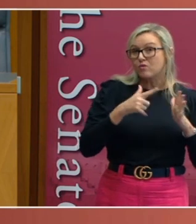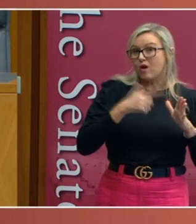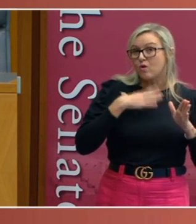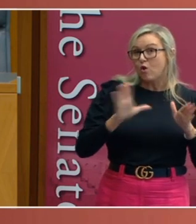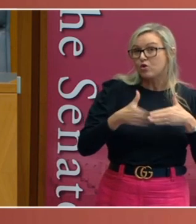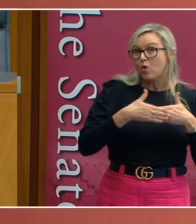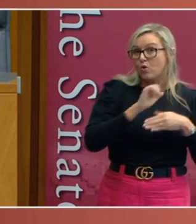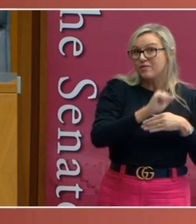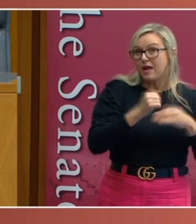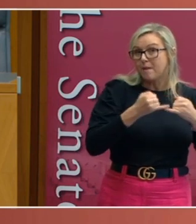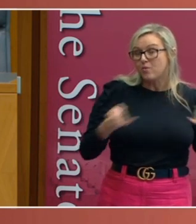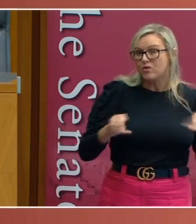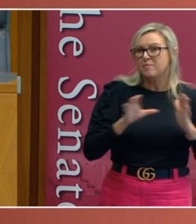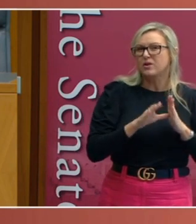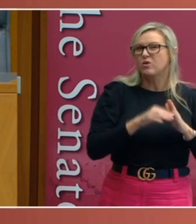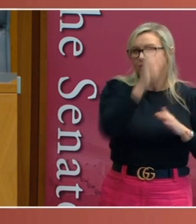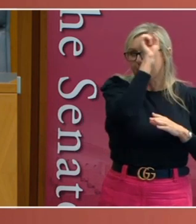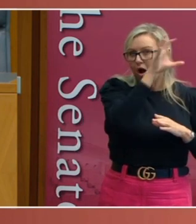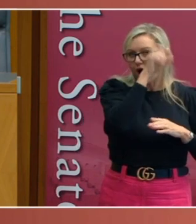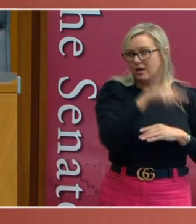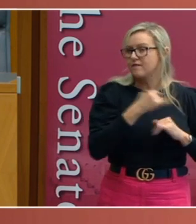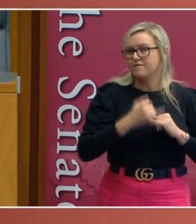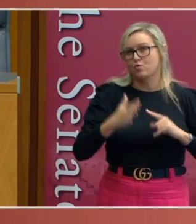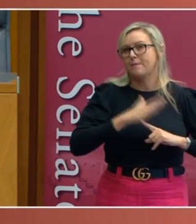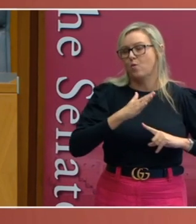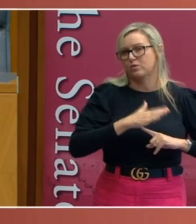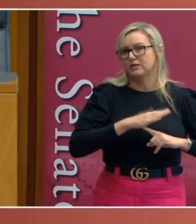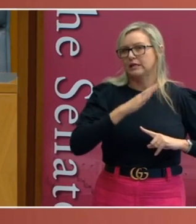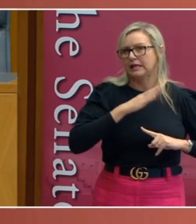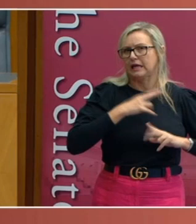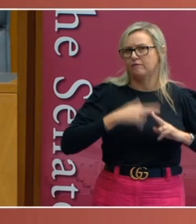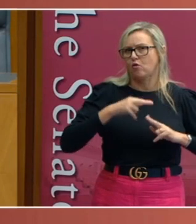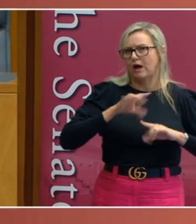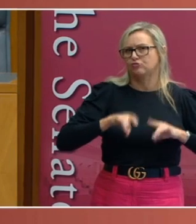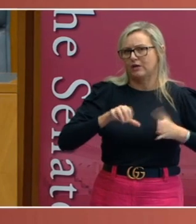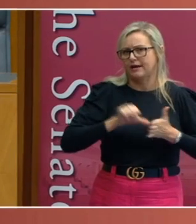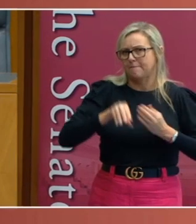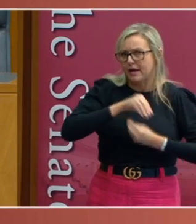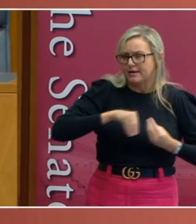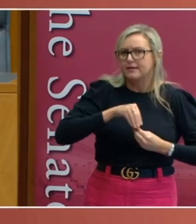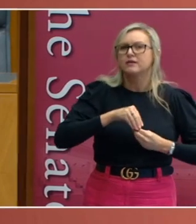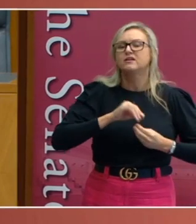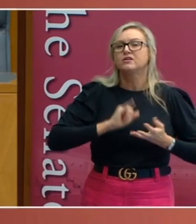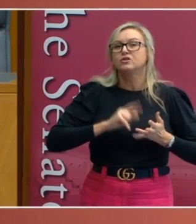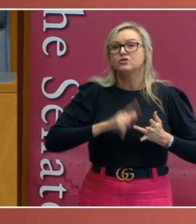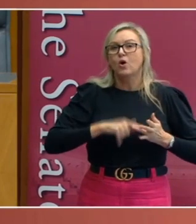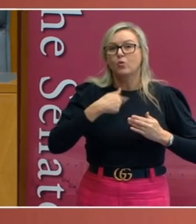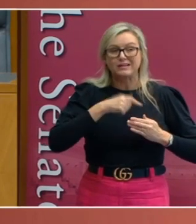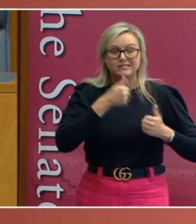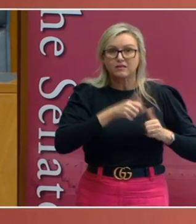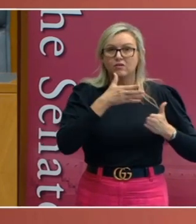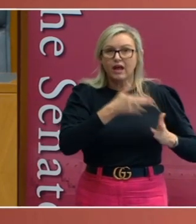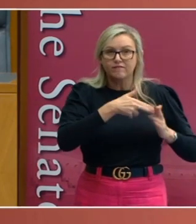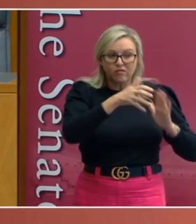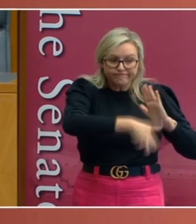Australia. That actually was really important for Australia's economy. So, we did manage to keep up all our exports. If we